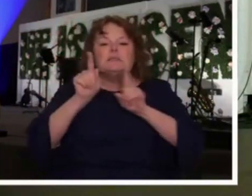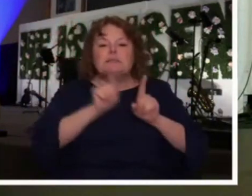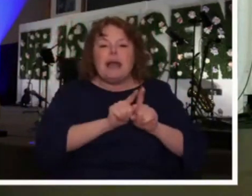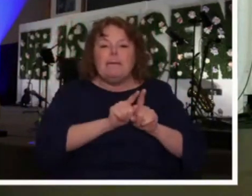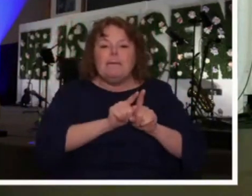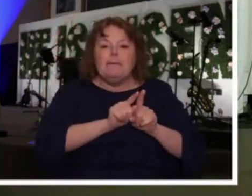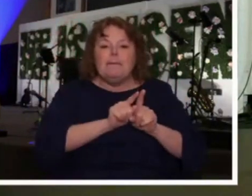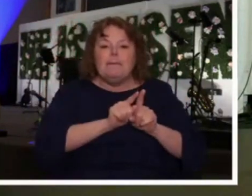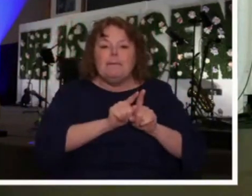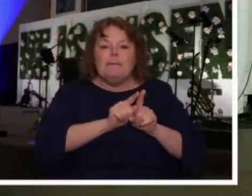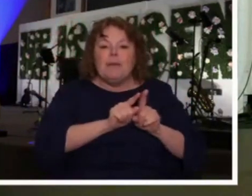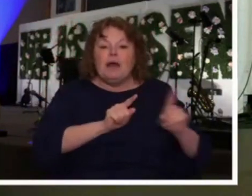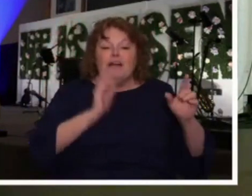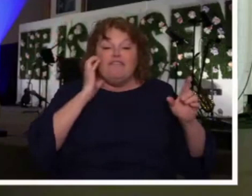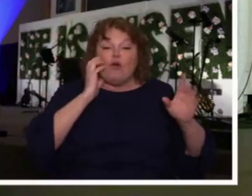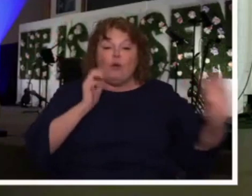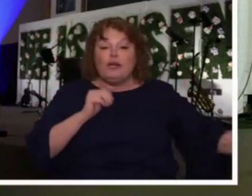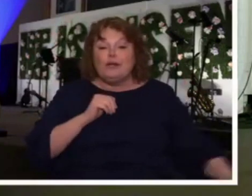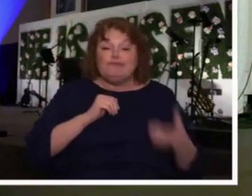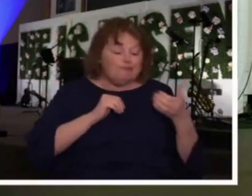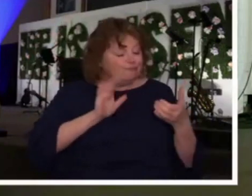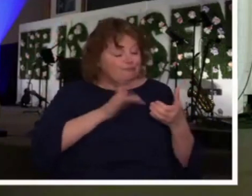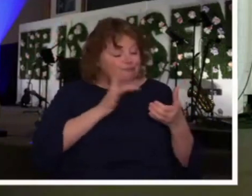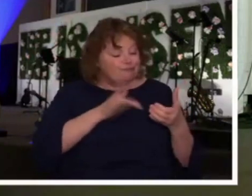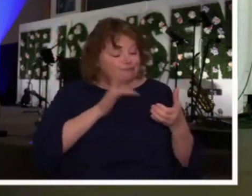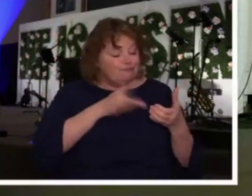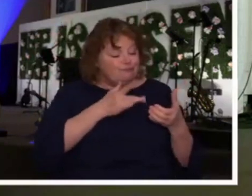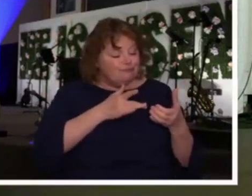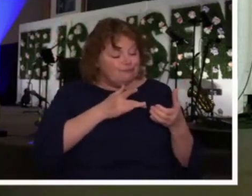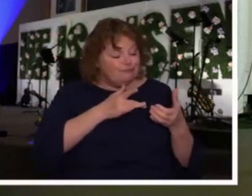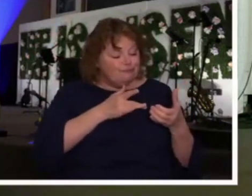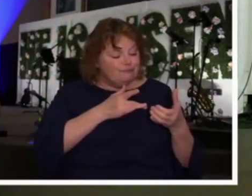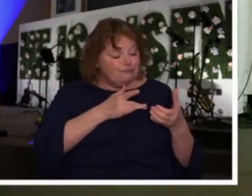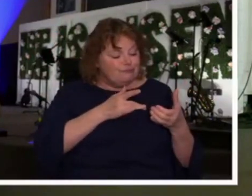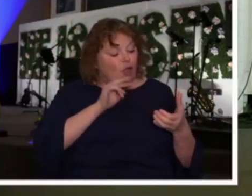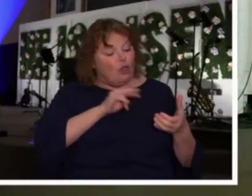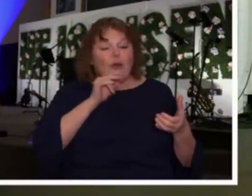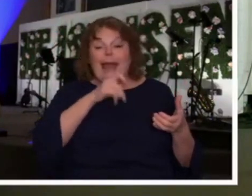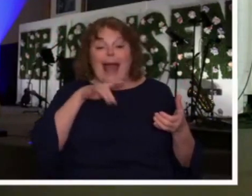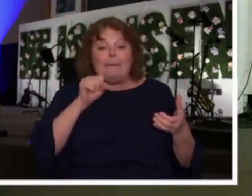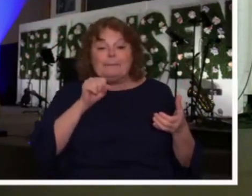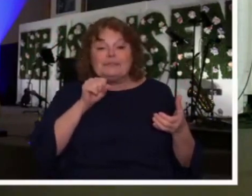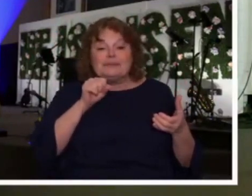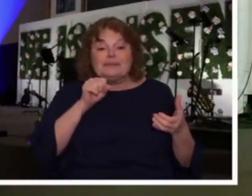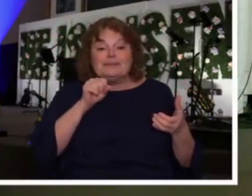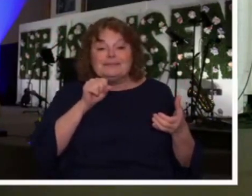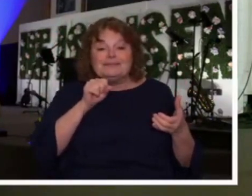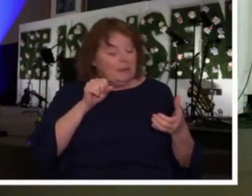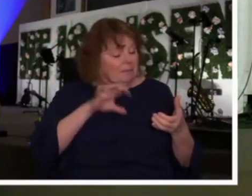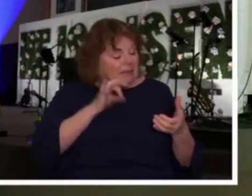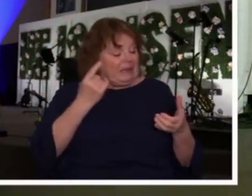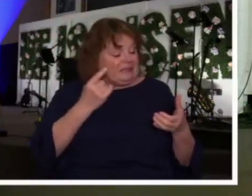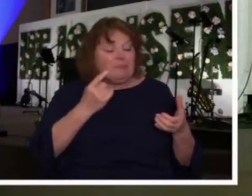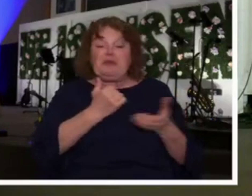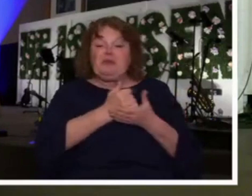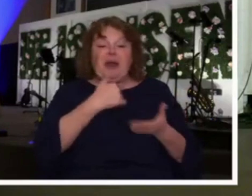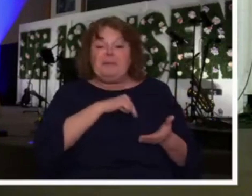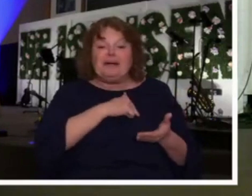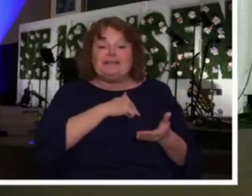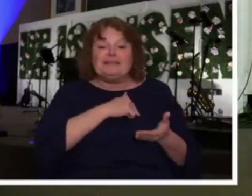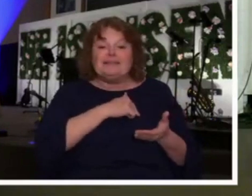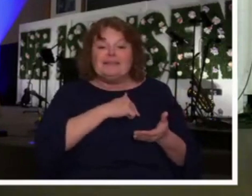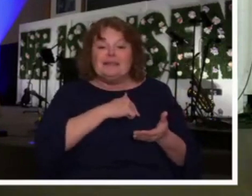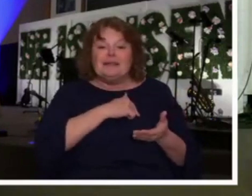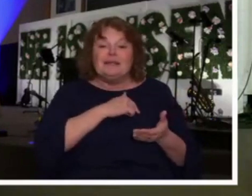ability to reach down and pick up our cell phone and begin to check out the apps and what's going on there. In fact, I would